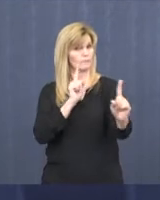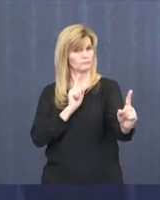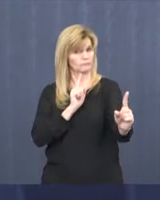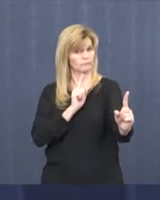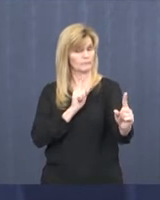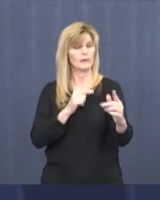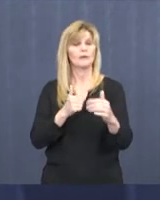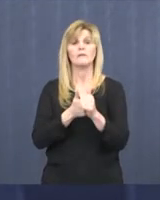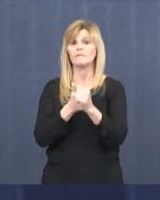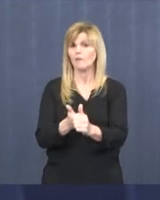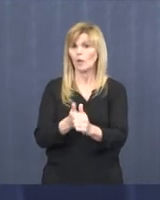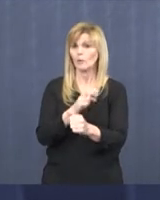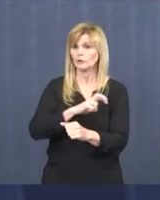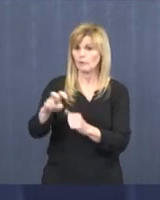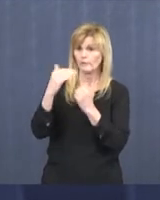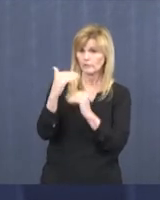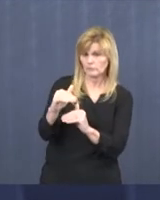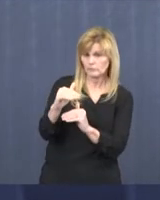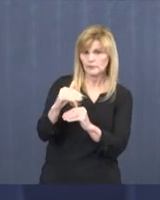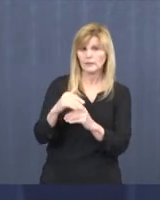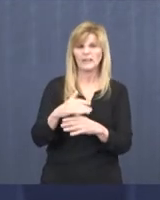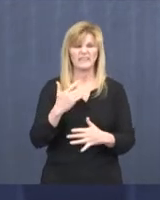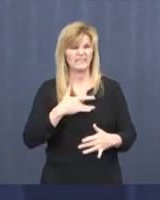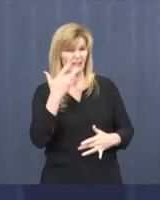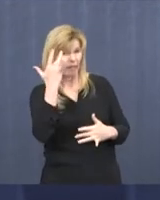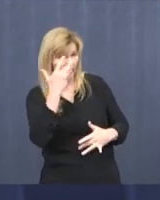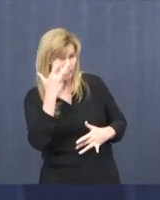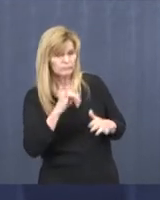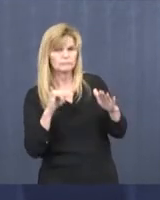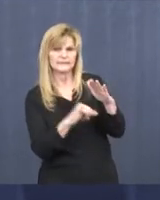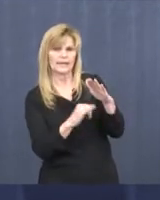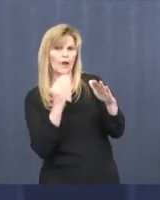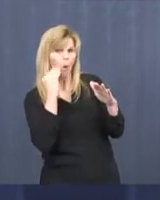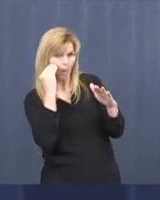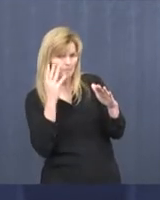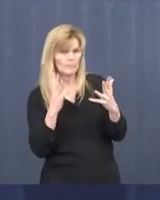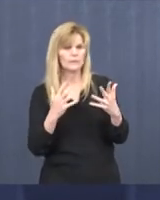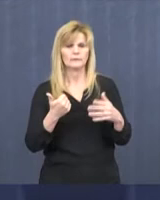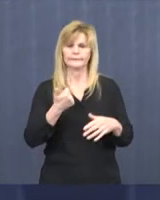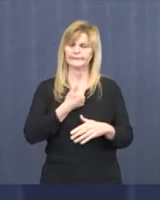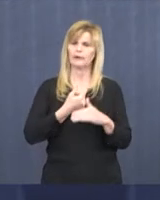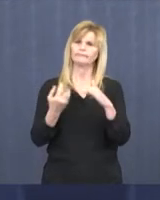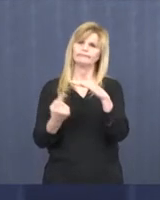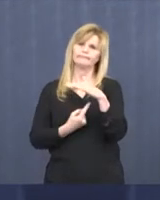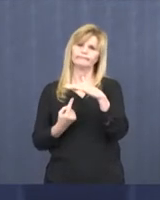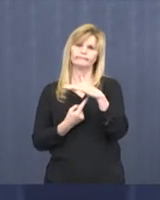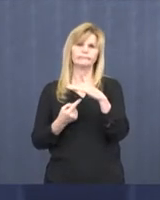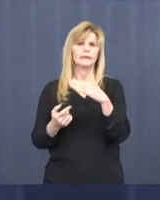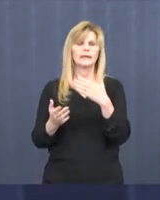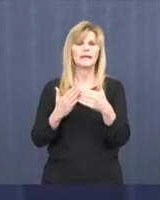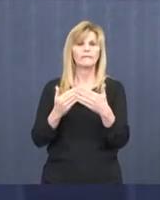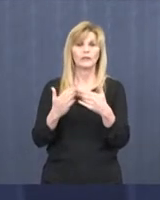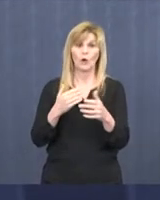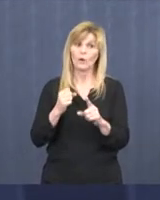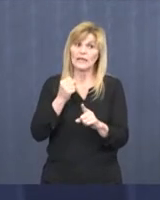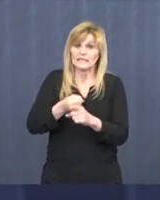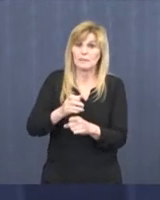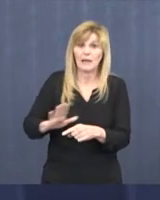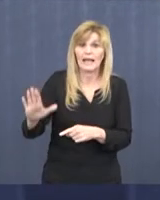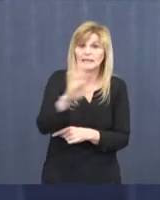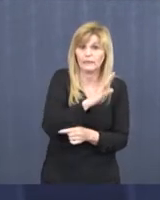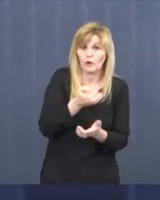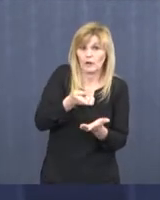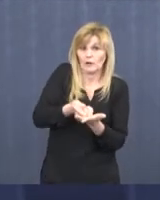restrictions, staying at home if they're ill, and self-quarantining in spite of all the significant economic impact to them,